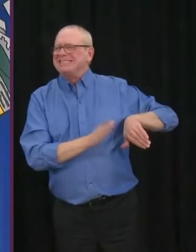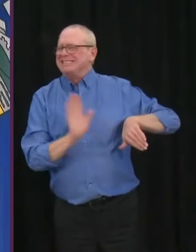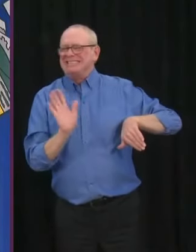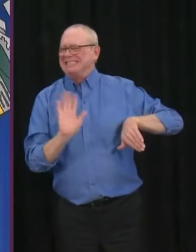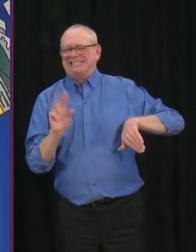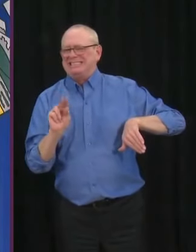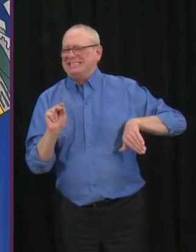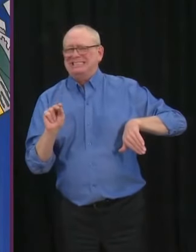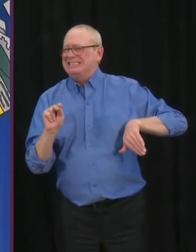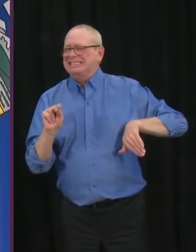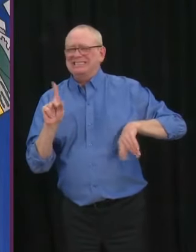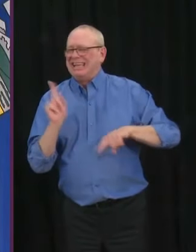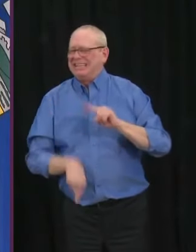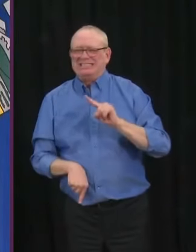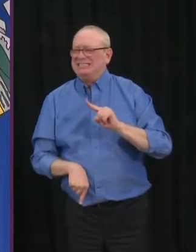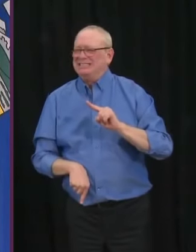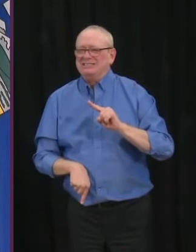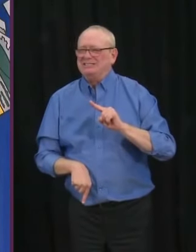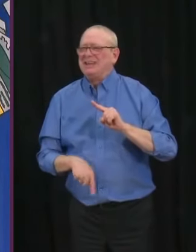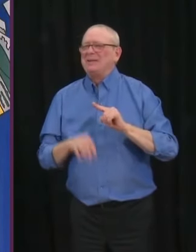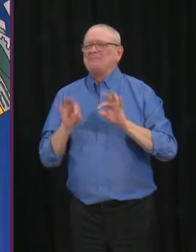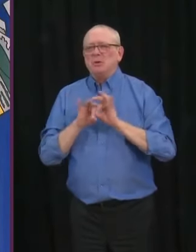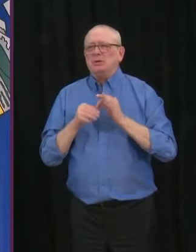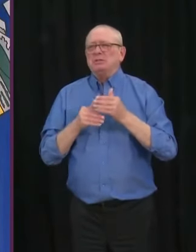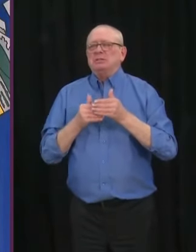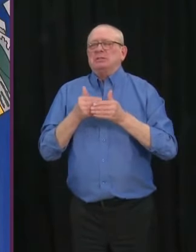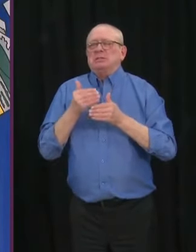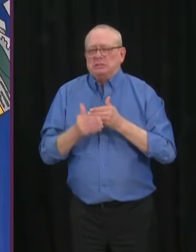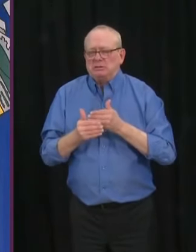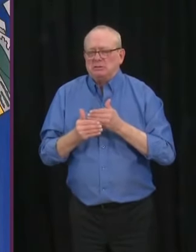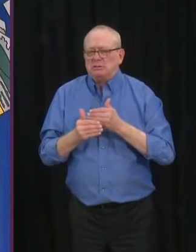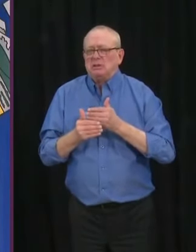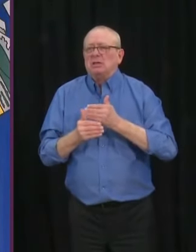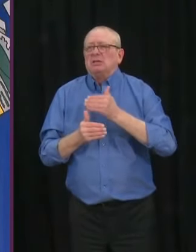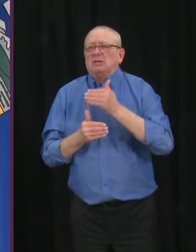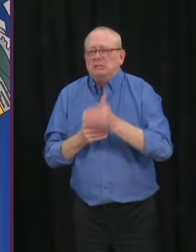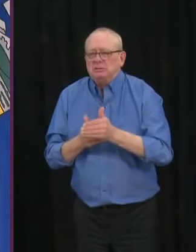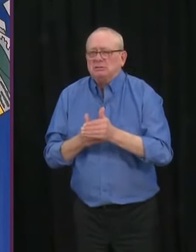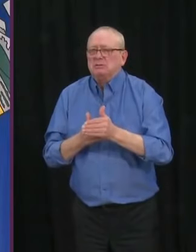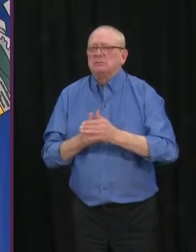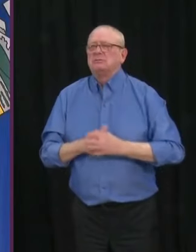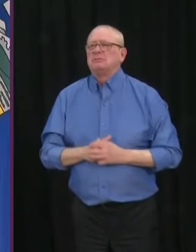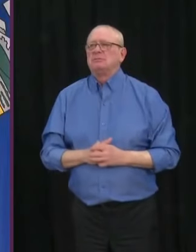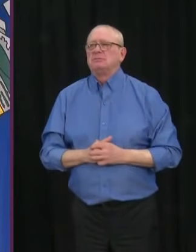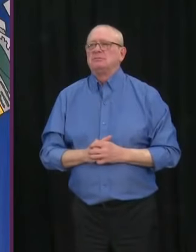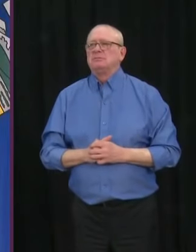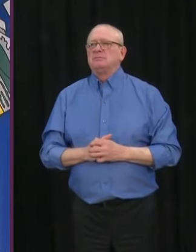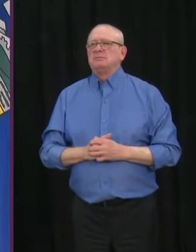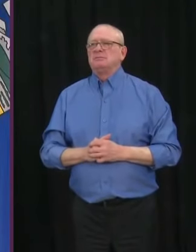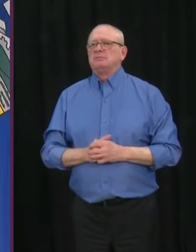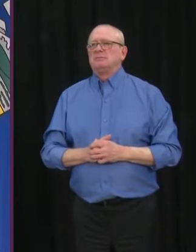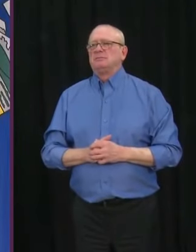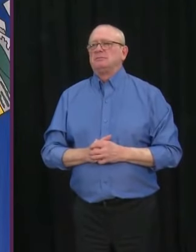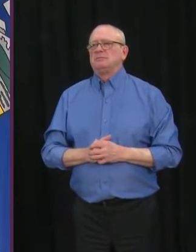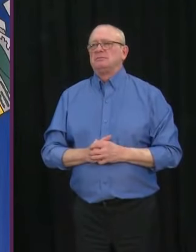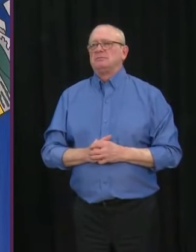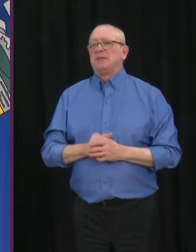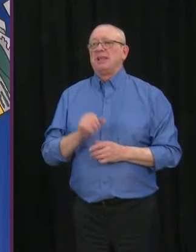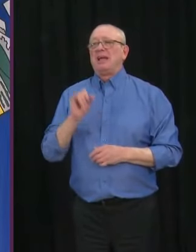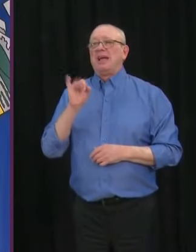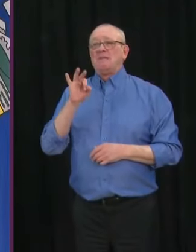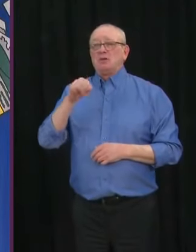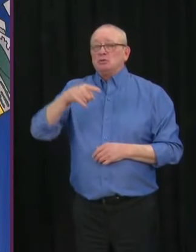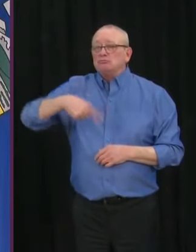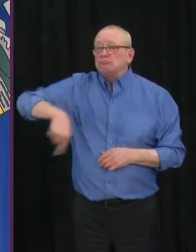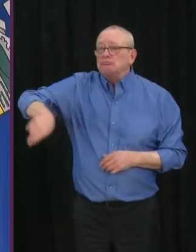walk before we can run. This is the prudent step for us to do. It's the right step for us to do on this. And I think if we continue all of us together to continue